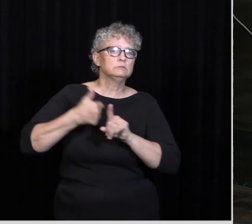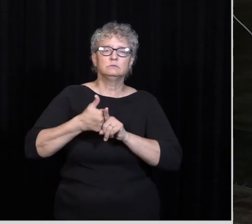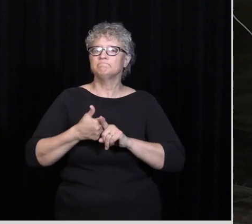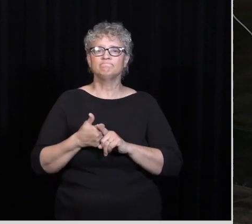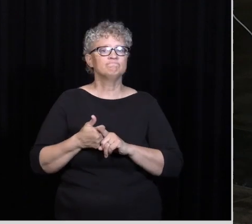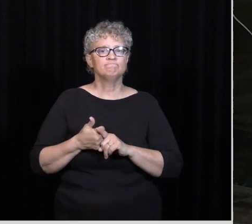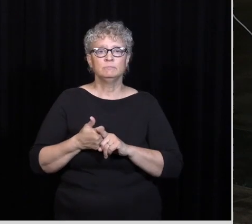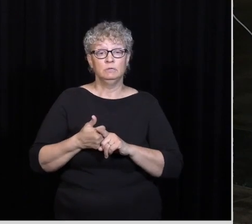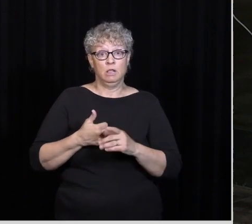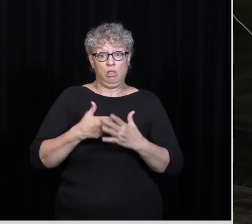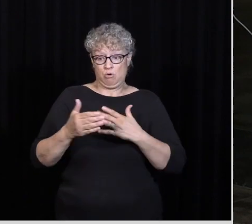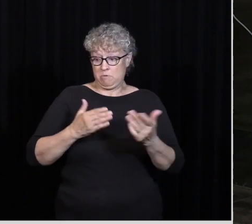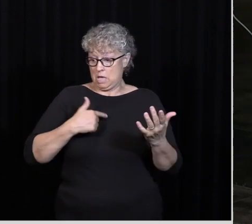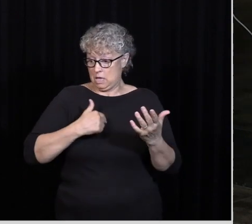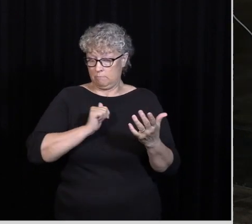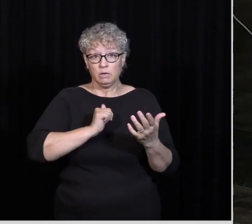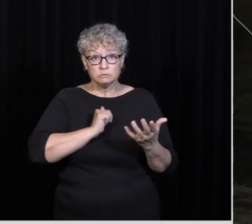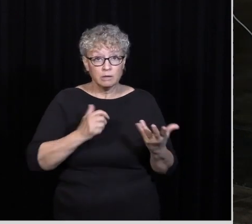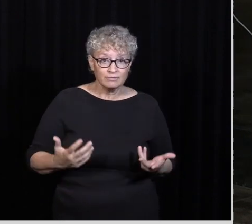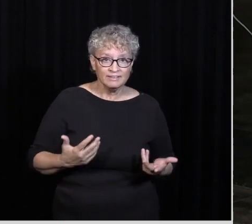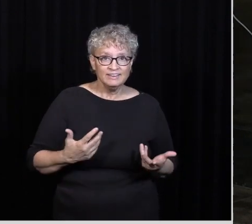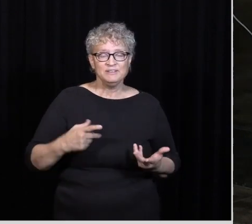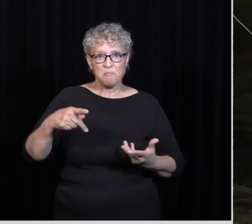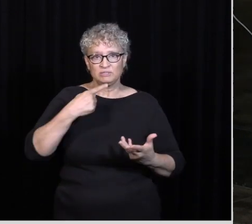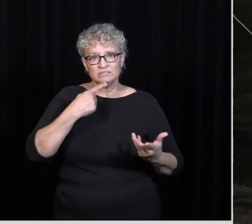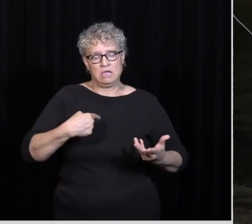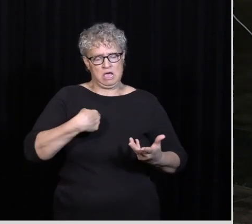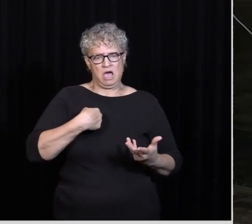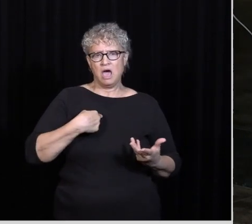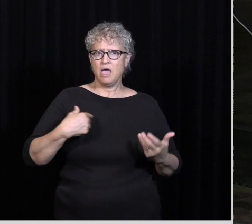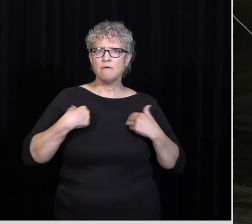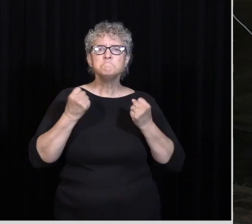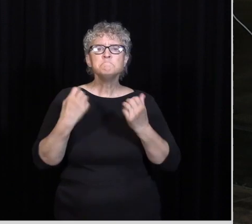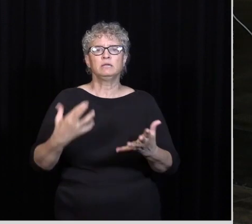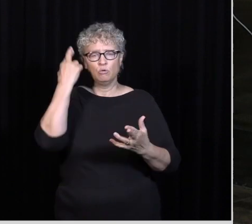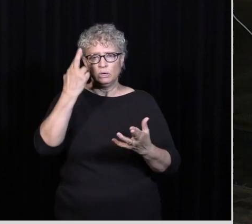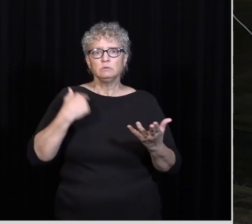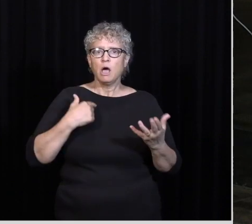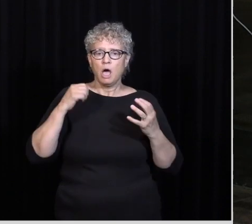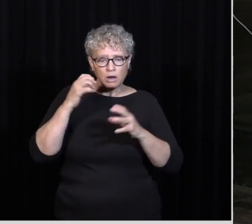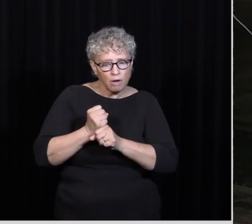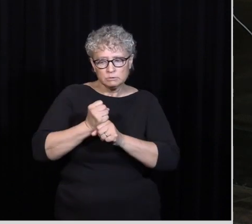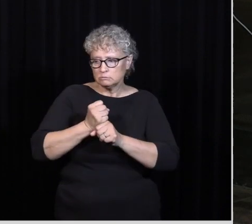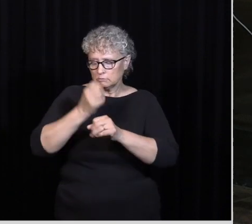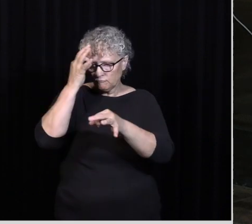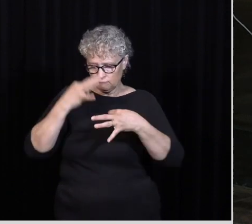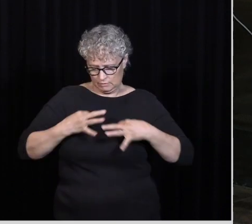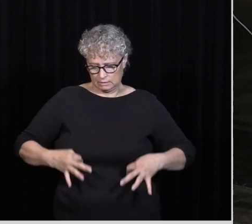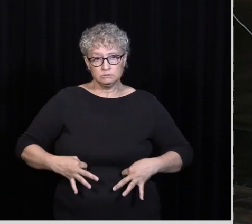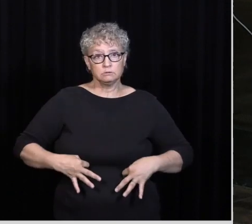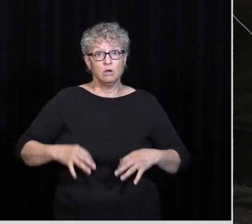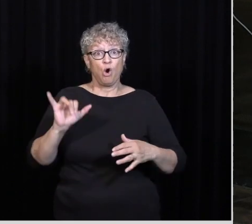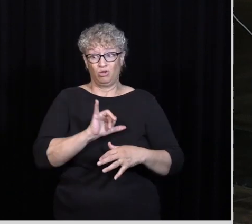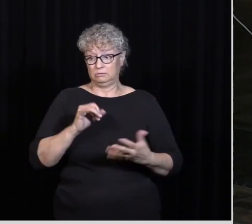Though I myself Paul says I myself Have many reasons For confidence in the flesh Also If